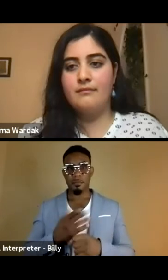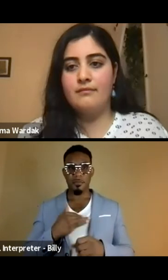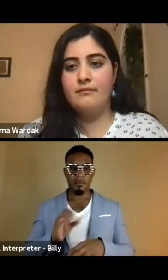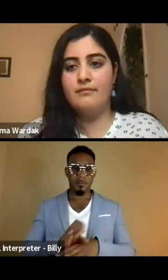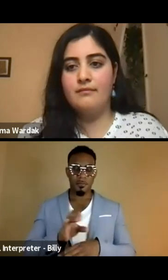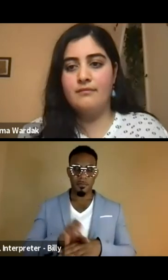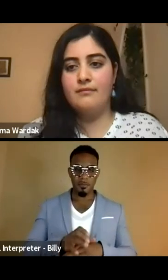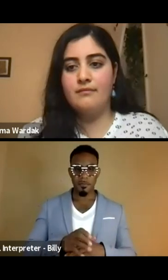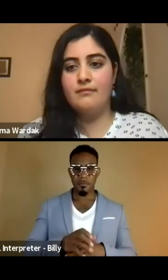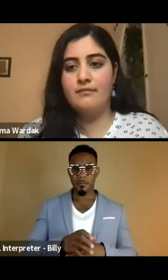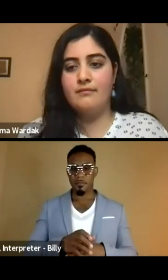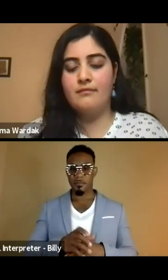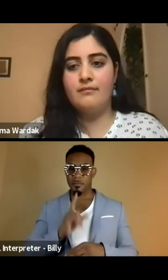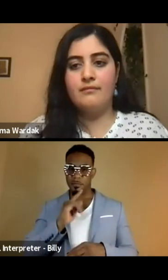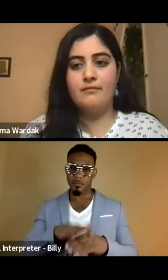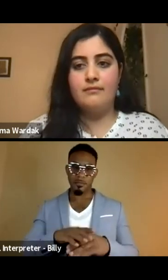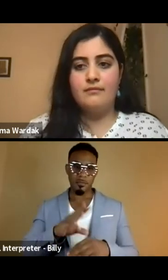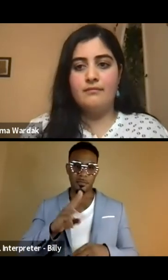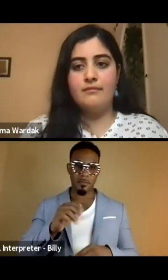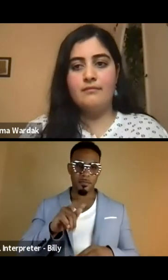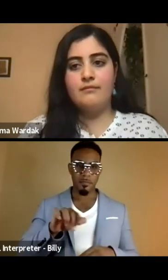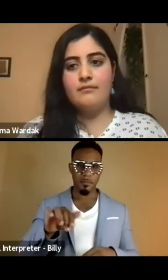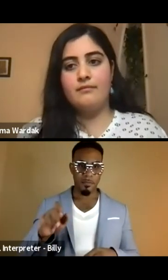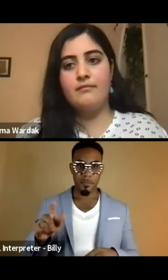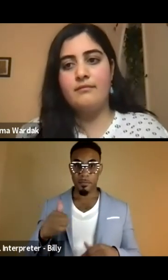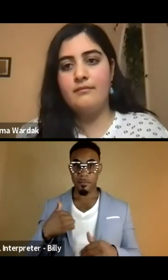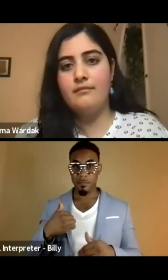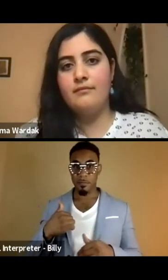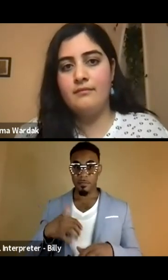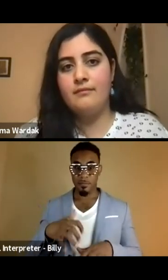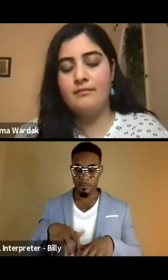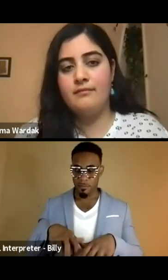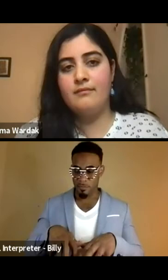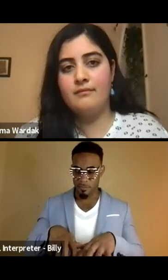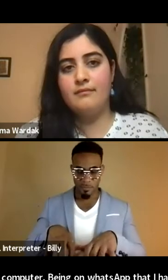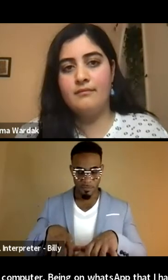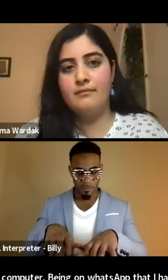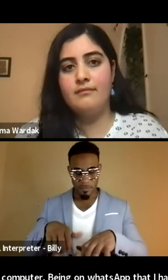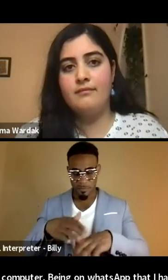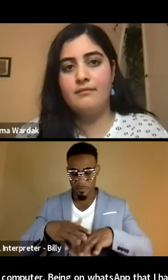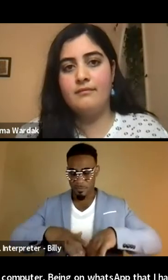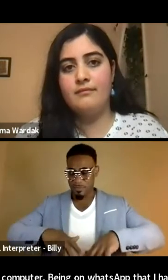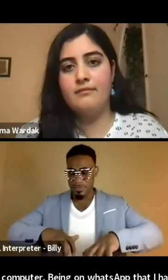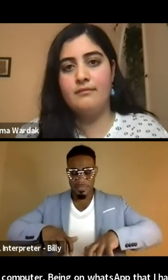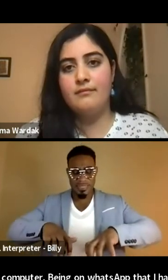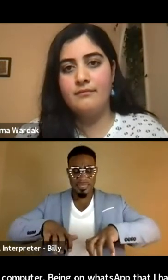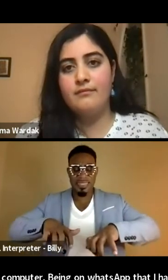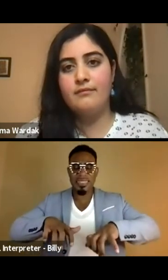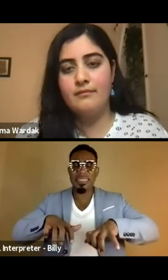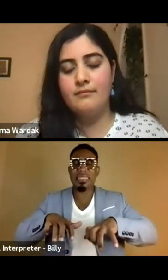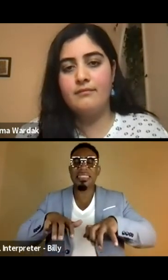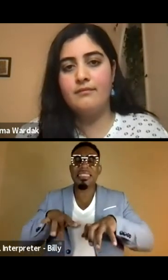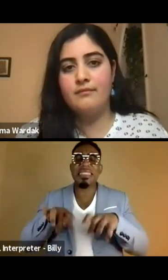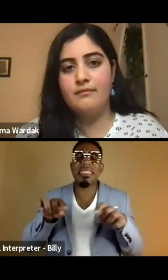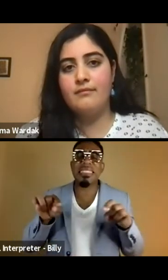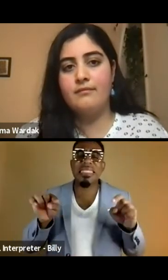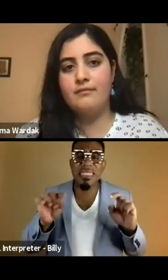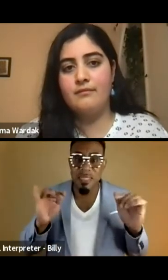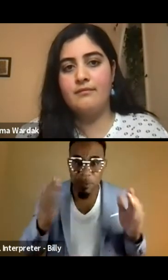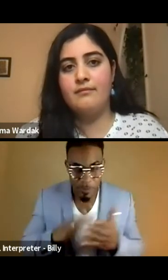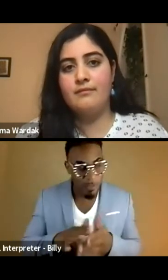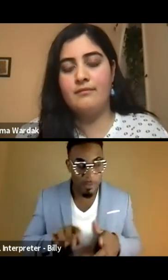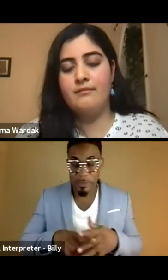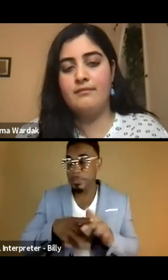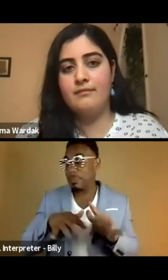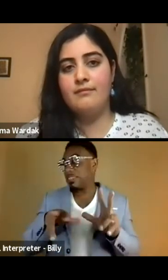computer being on WhatsApp that I had carpal tunnel. I mean, both my arms, like they hurt so bad. So I